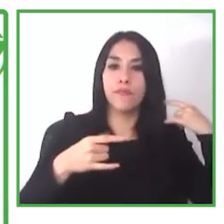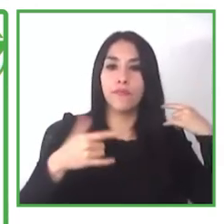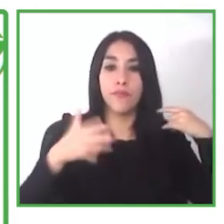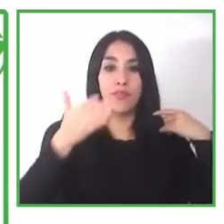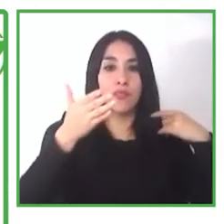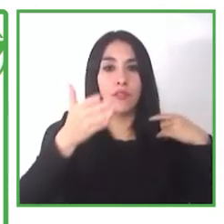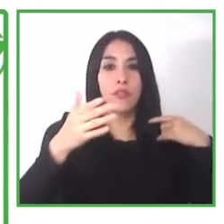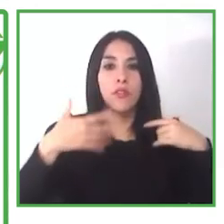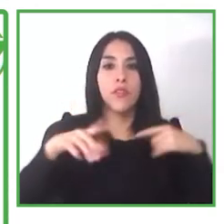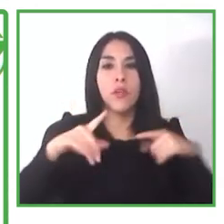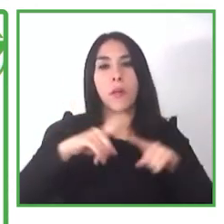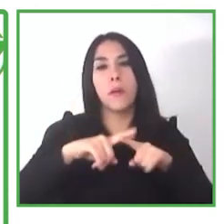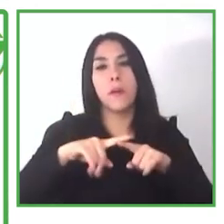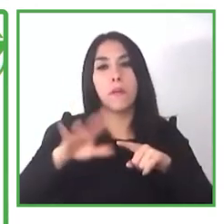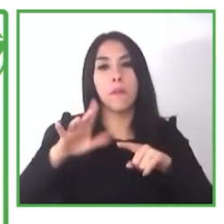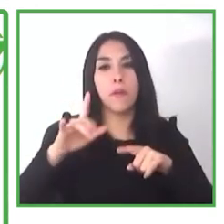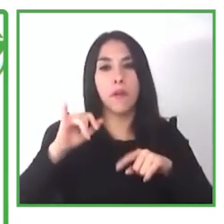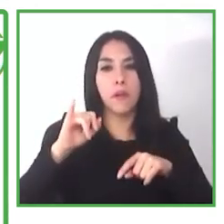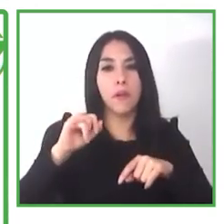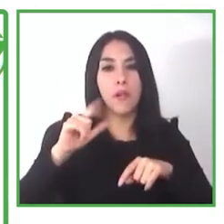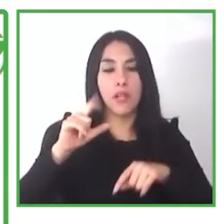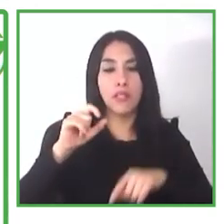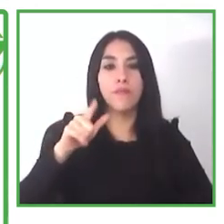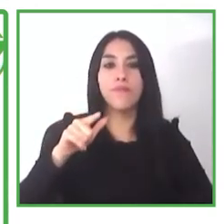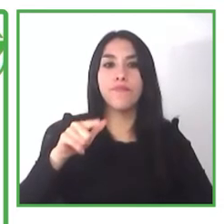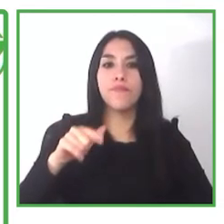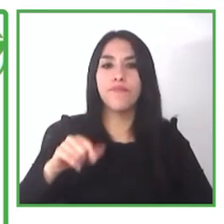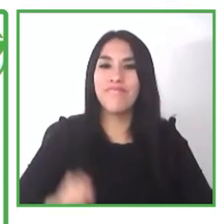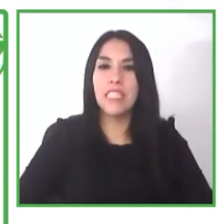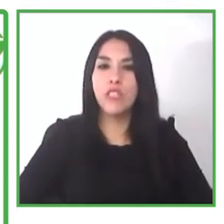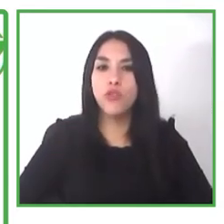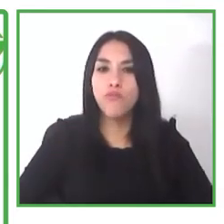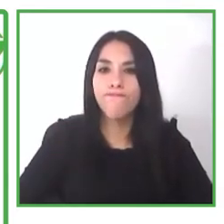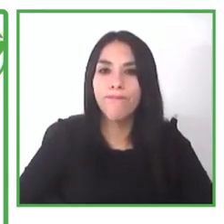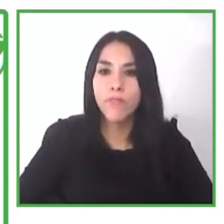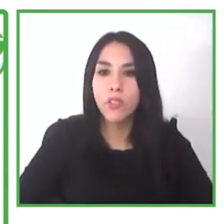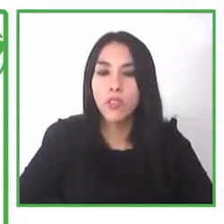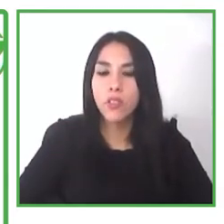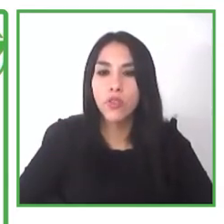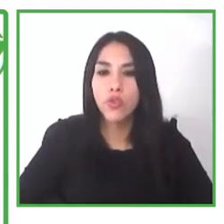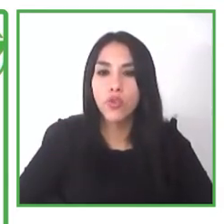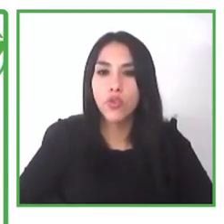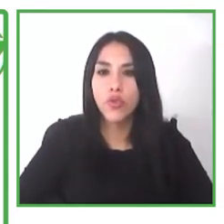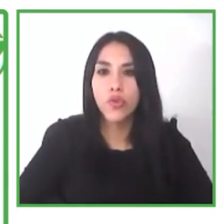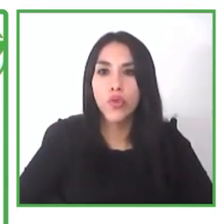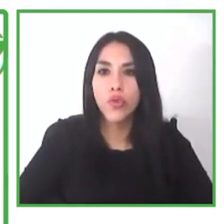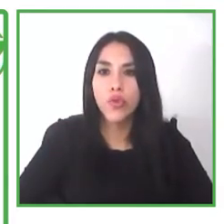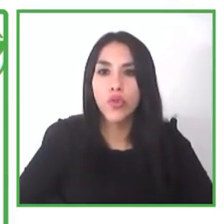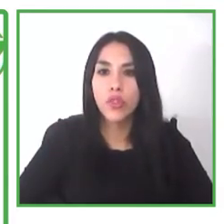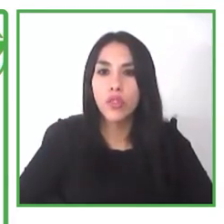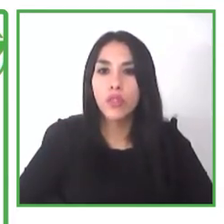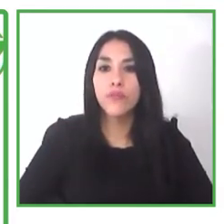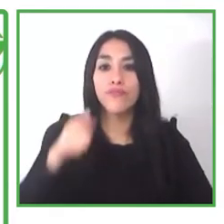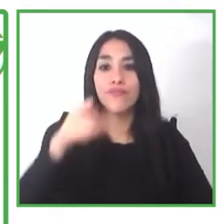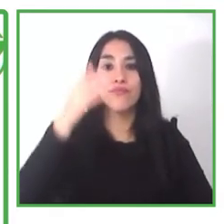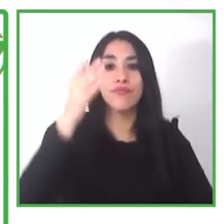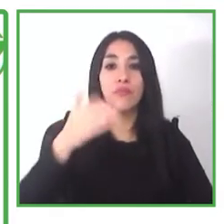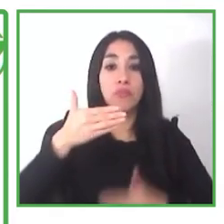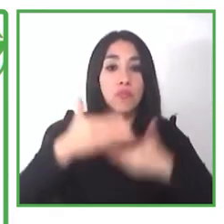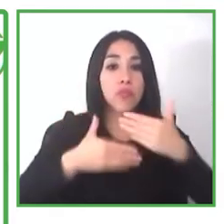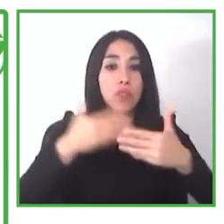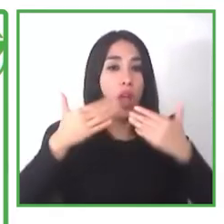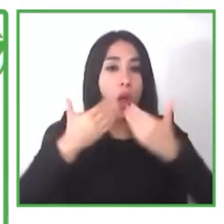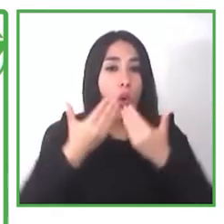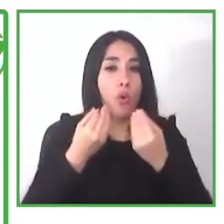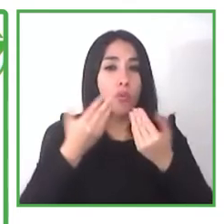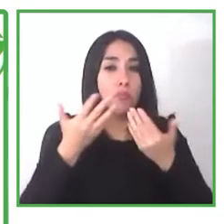function to just say like a common expression regarding disabilities he has a lot of capacities a lot of abilities